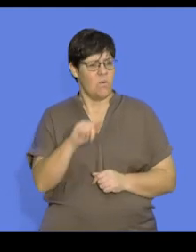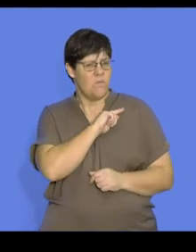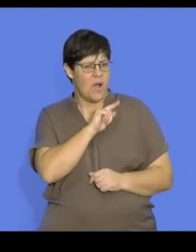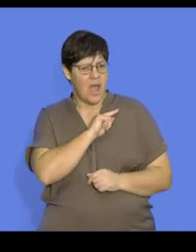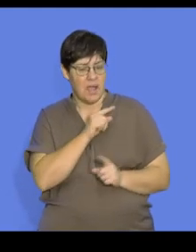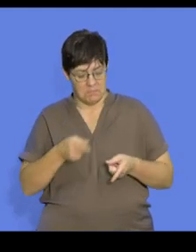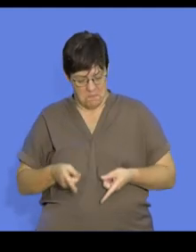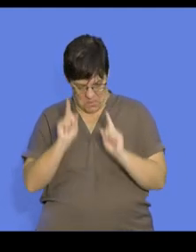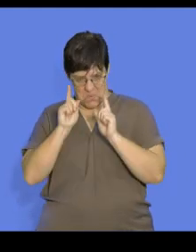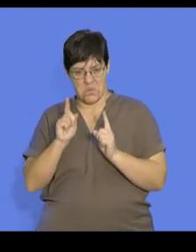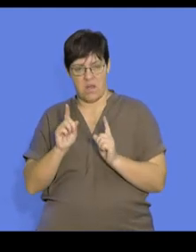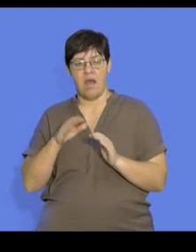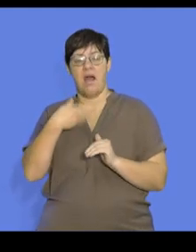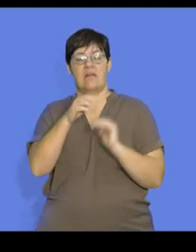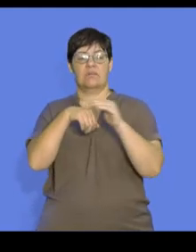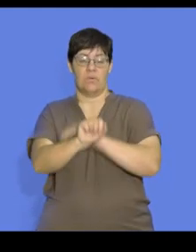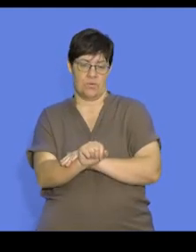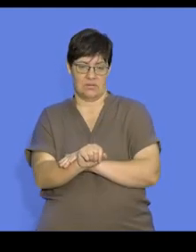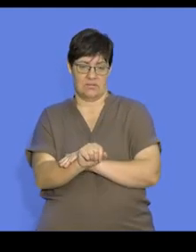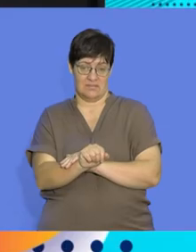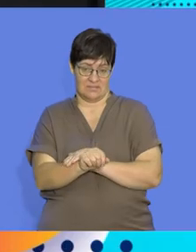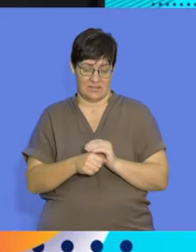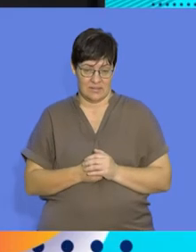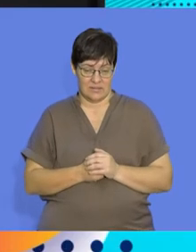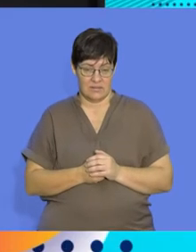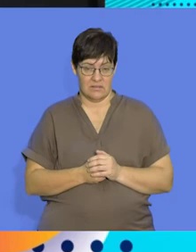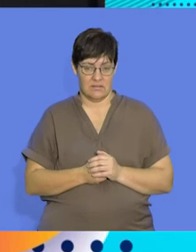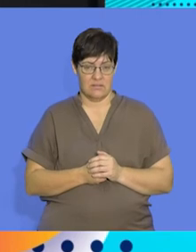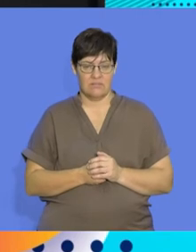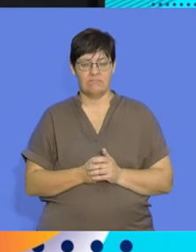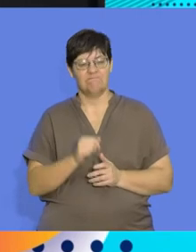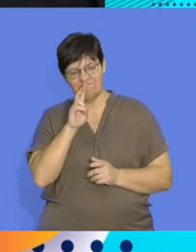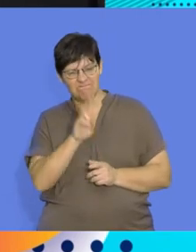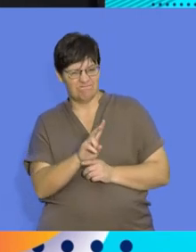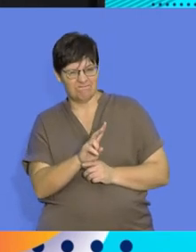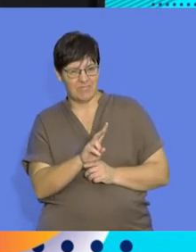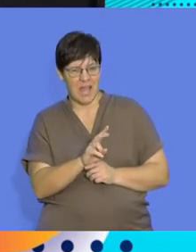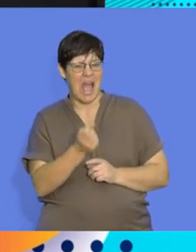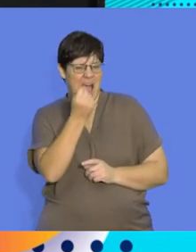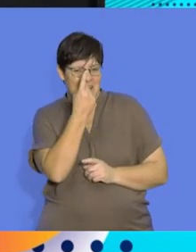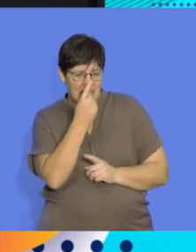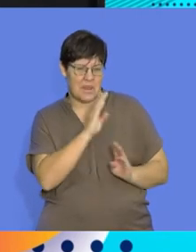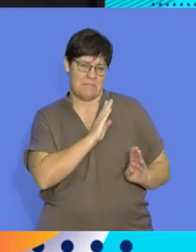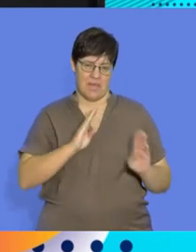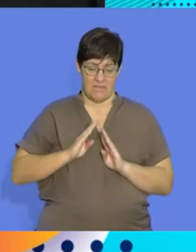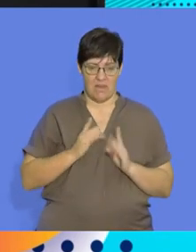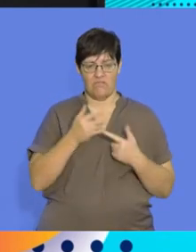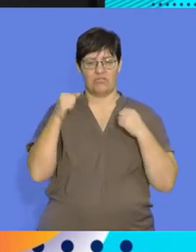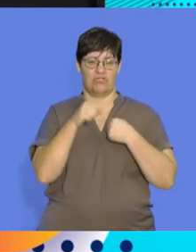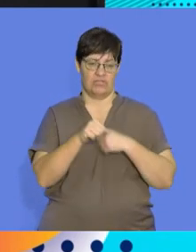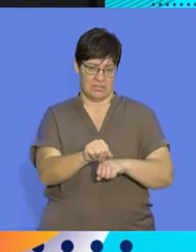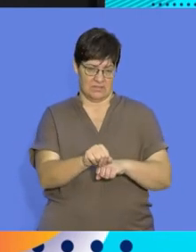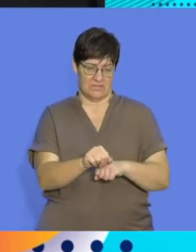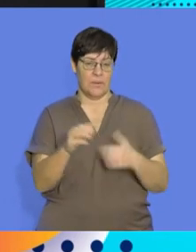that they may face post hatching or being born. And so let's try and unpack this behavior in terms of a strategy